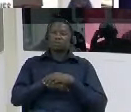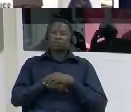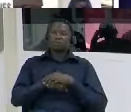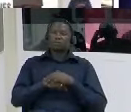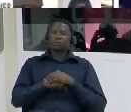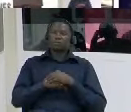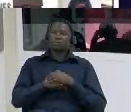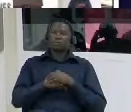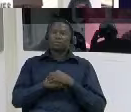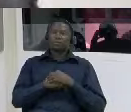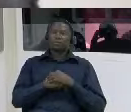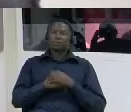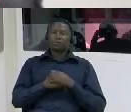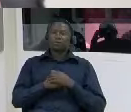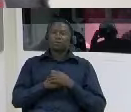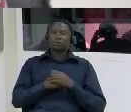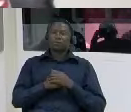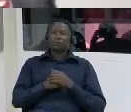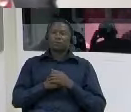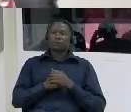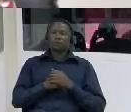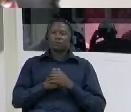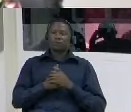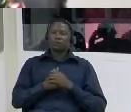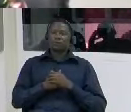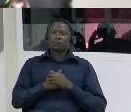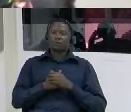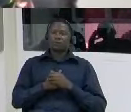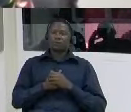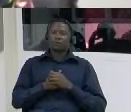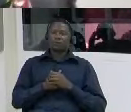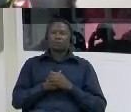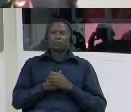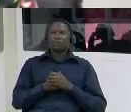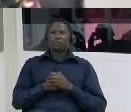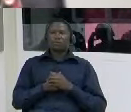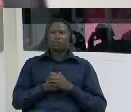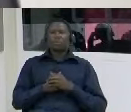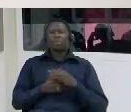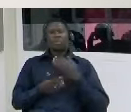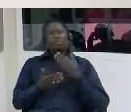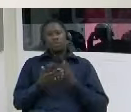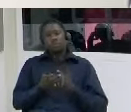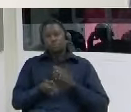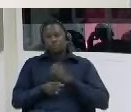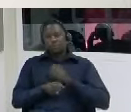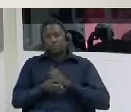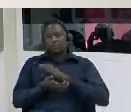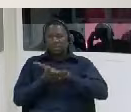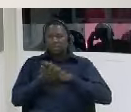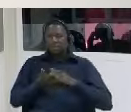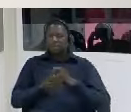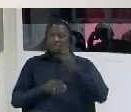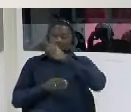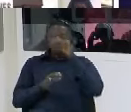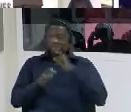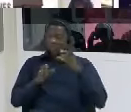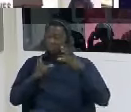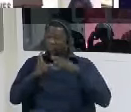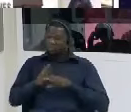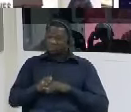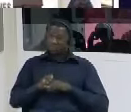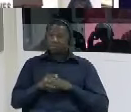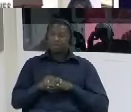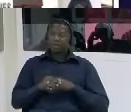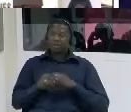um there was a bit of a sound issue so i couldn't hear you properly um but could you clarify did you say that the national assembly approved